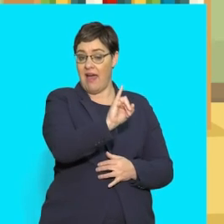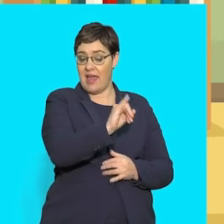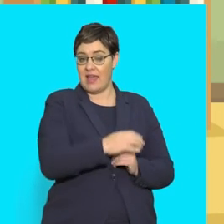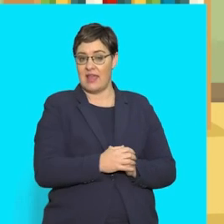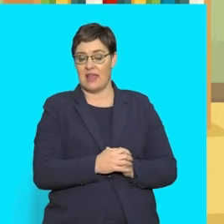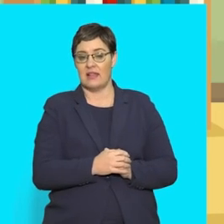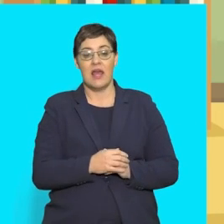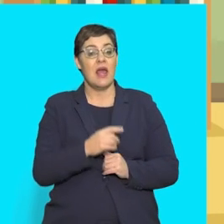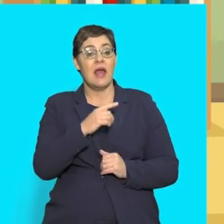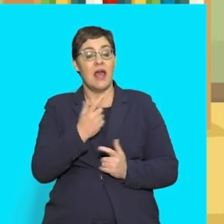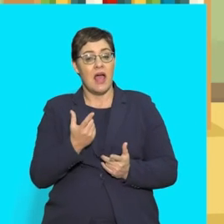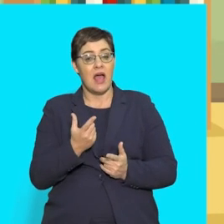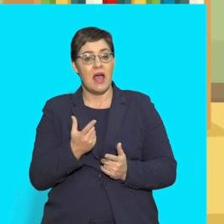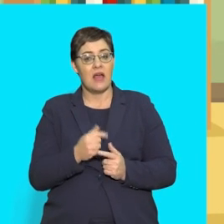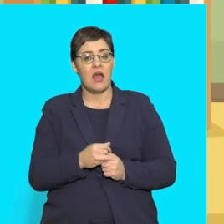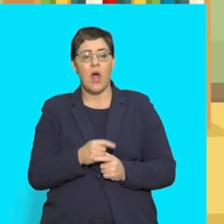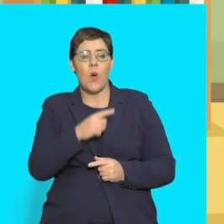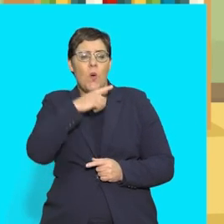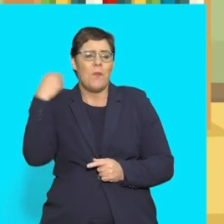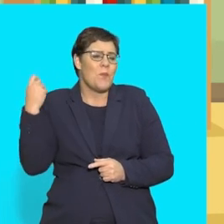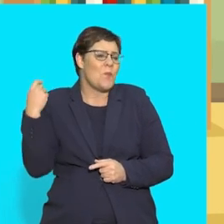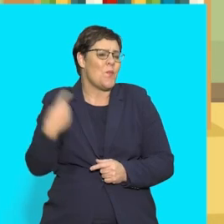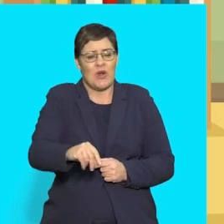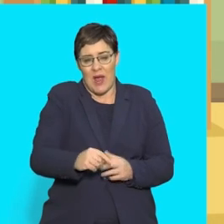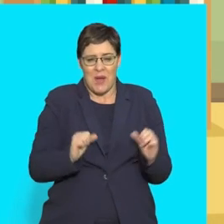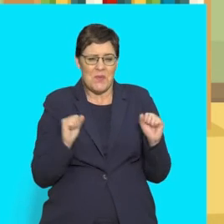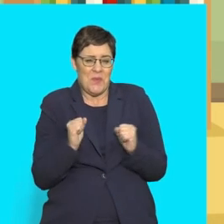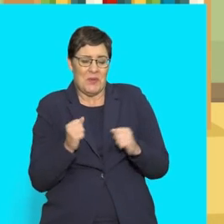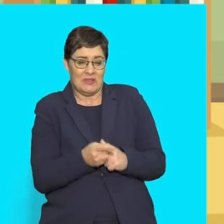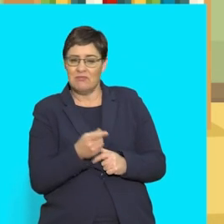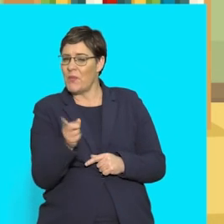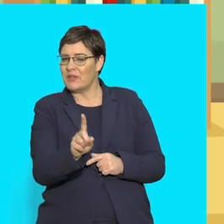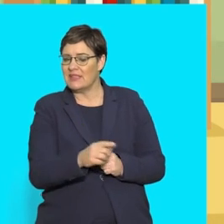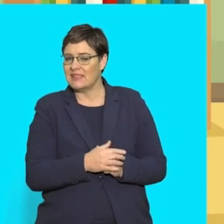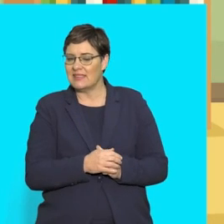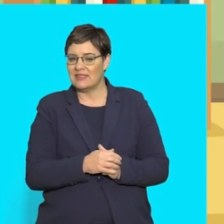i and it is cold and delicious what is it